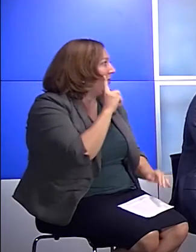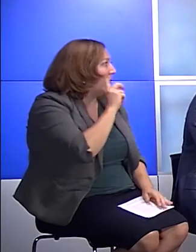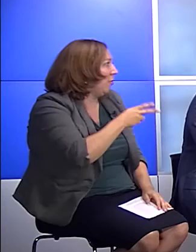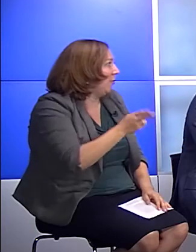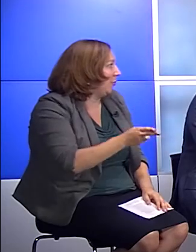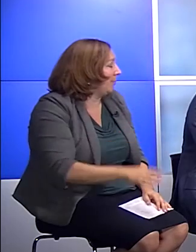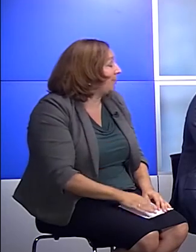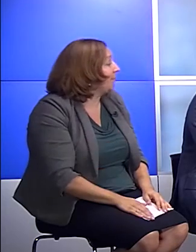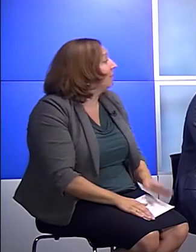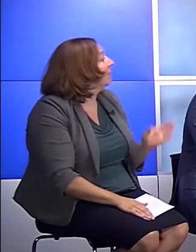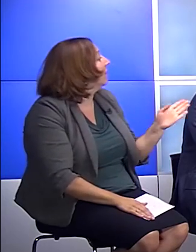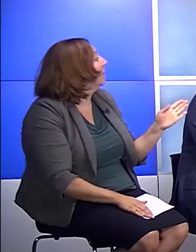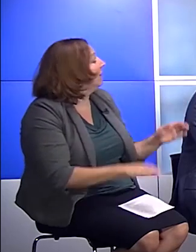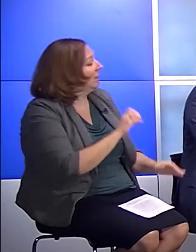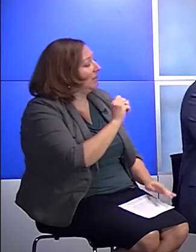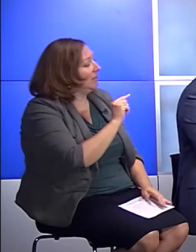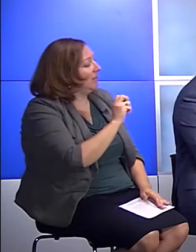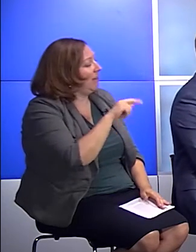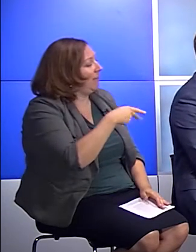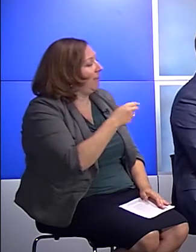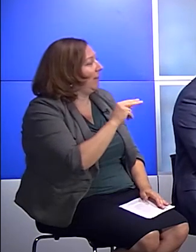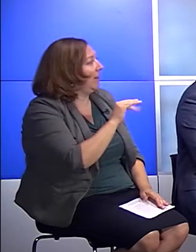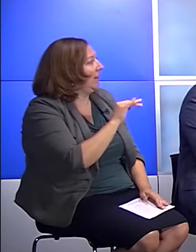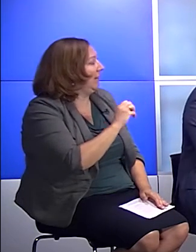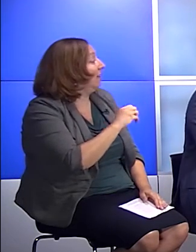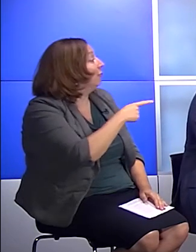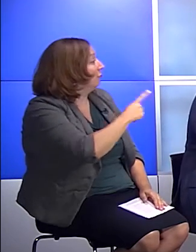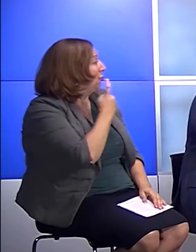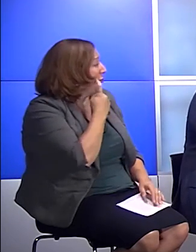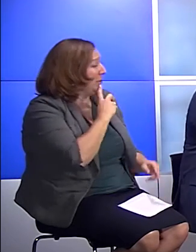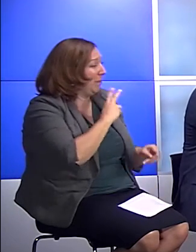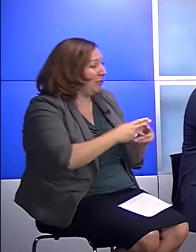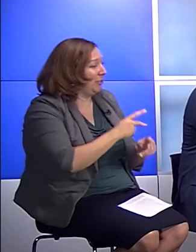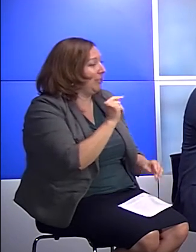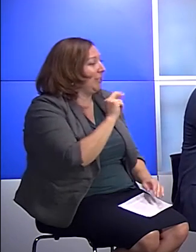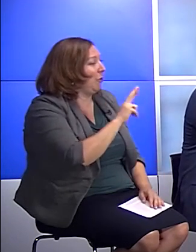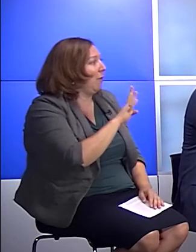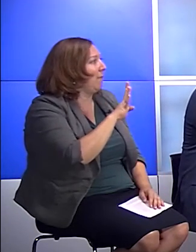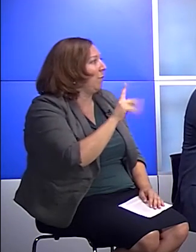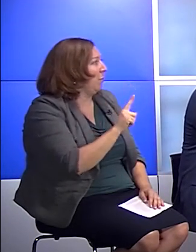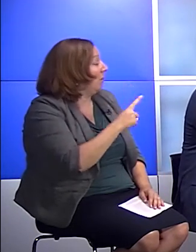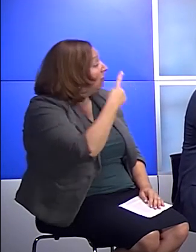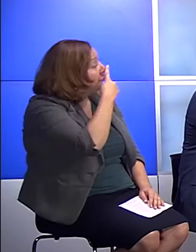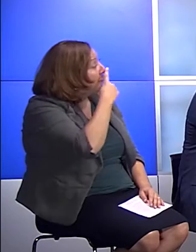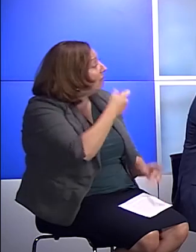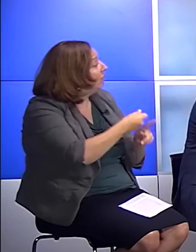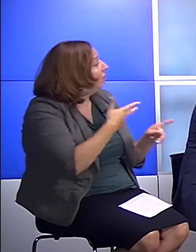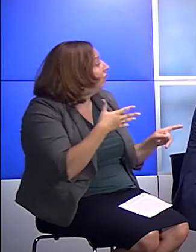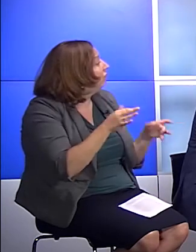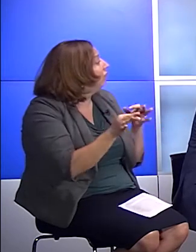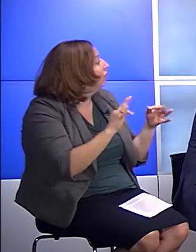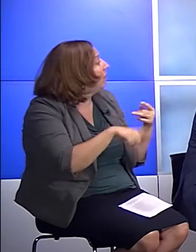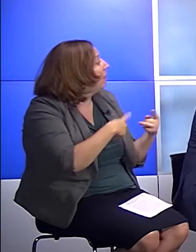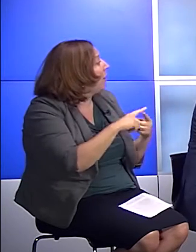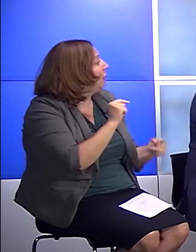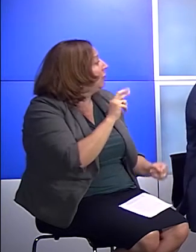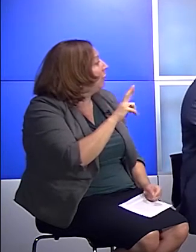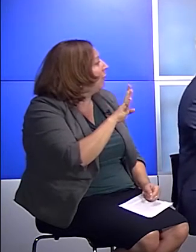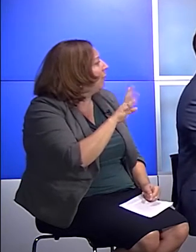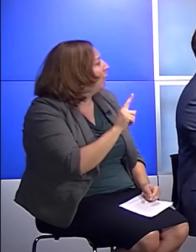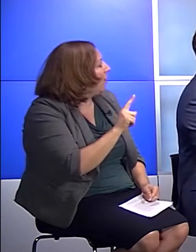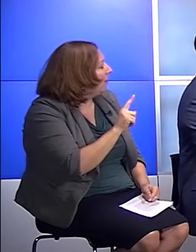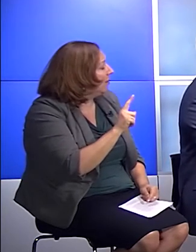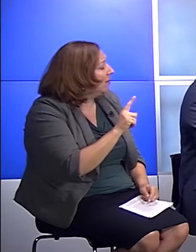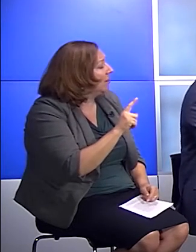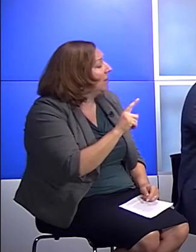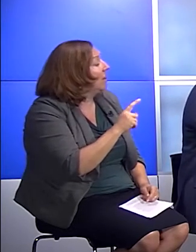Linda mentioned the TR-41 Engineering Committee here at TIA. First of all, tell us a little bit more about that quickly, but also can you walk us